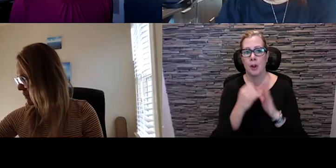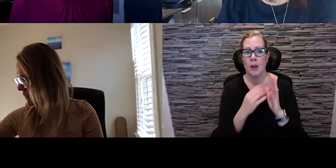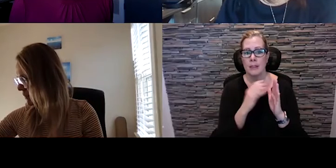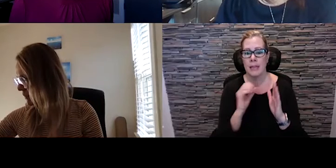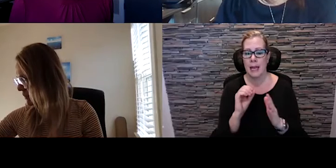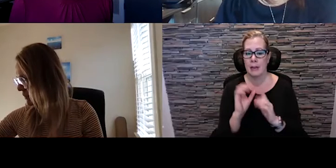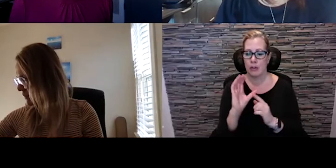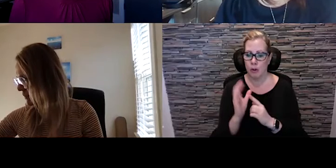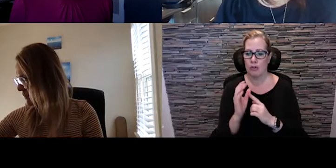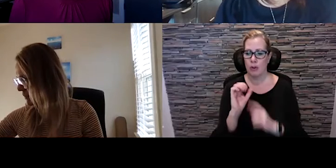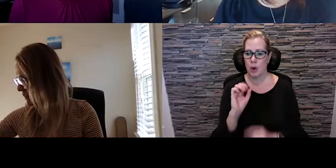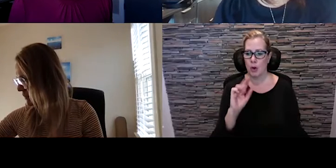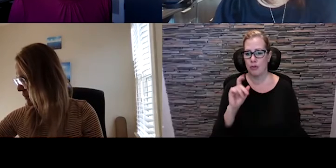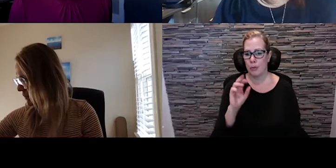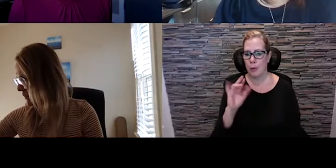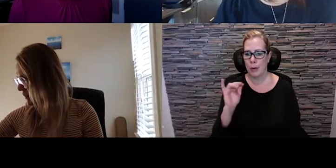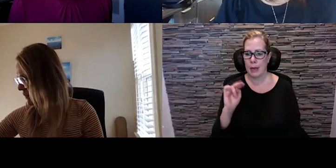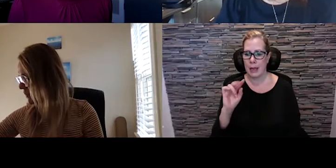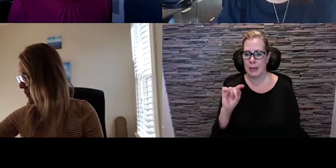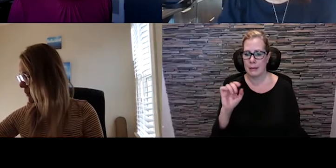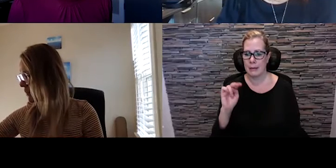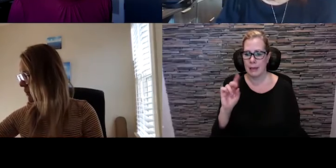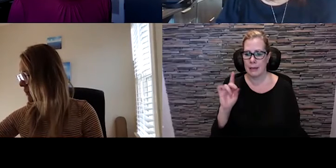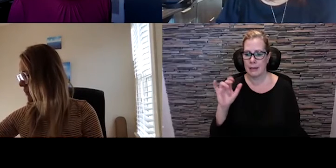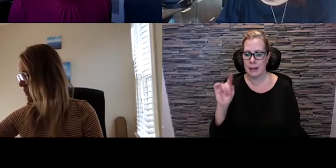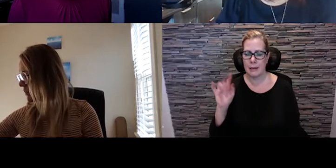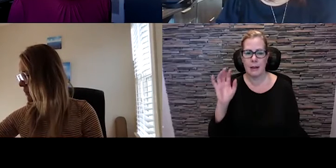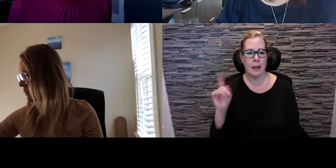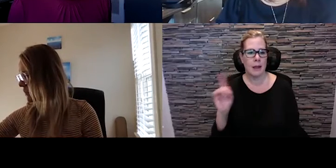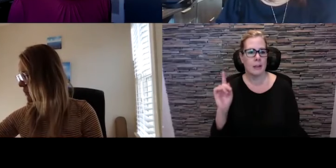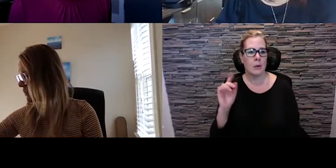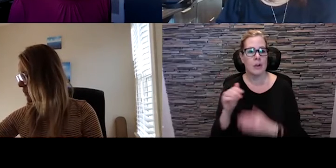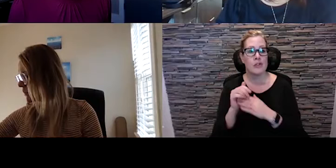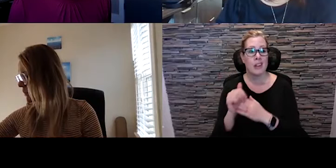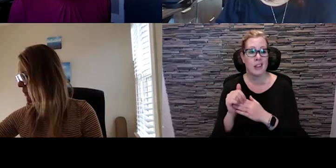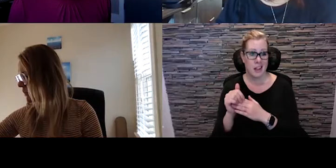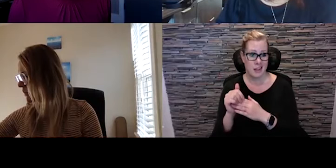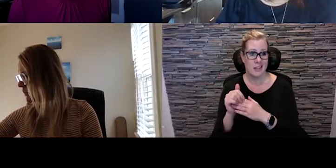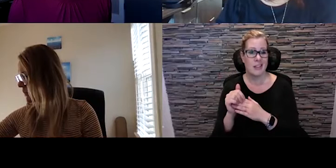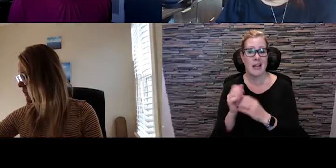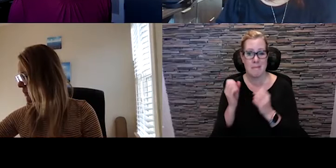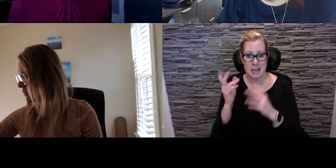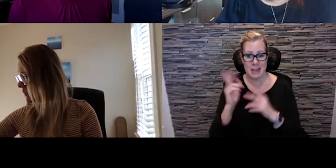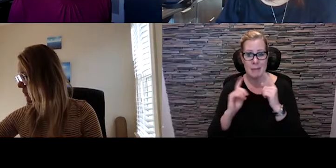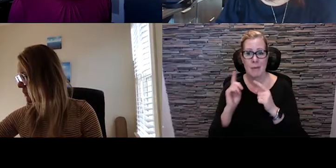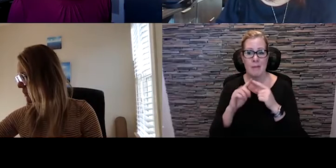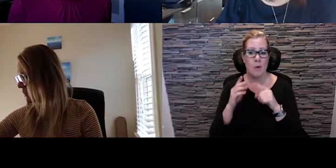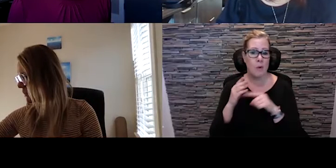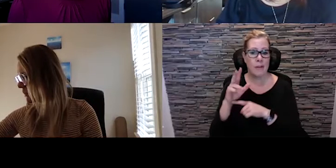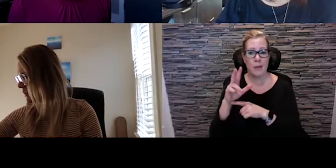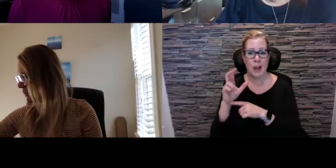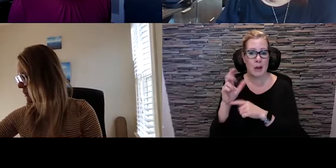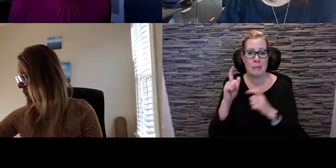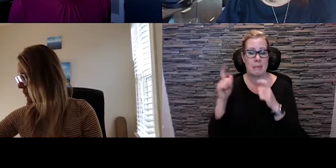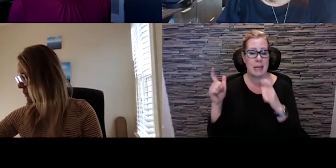where she led a group of coordinators and specialists to provide guidance and support for over 300 major festivals, including Canada